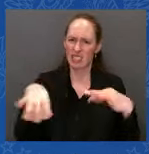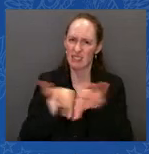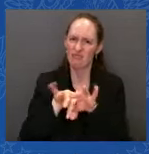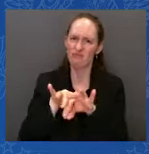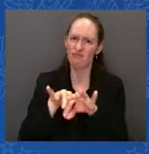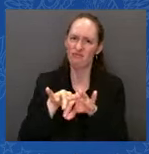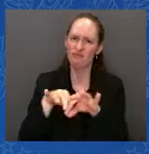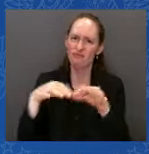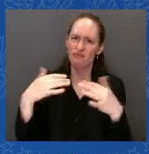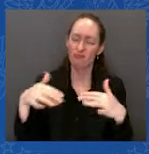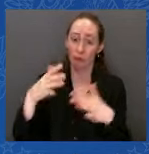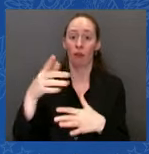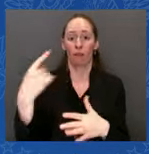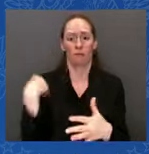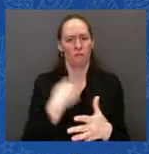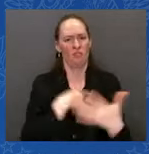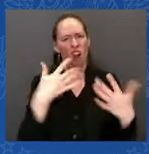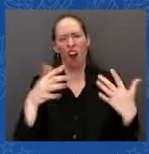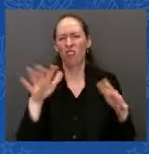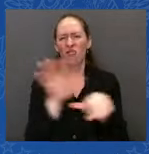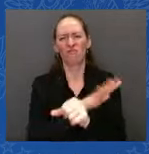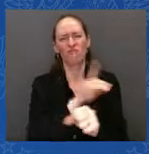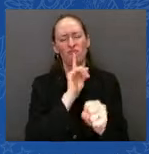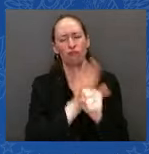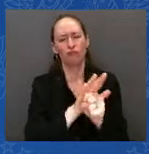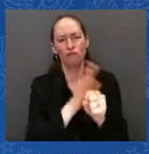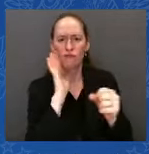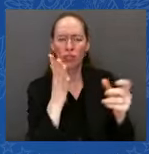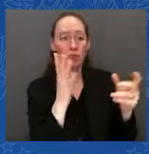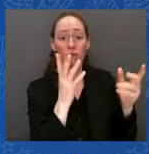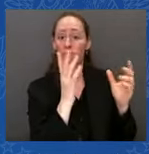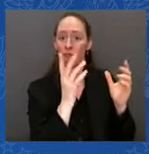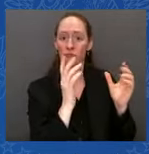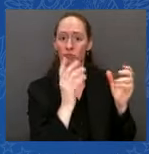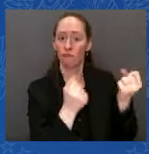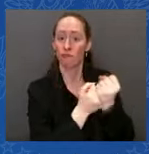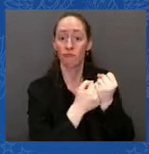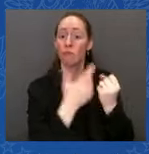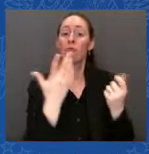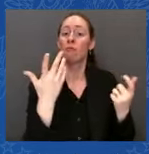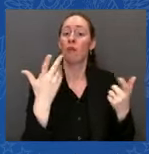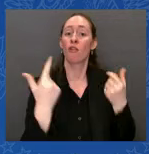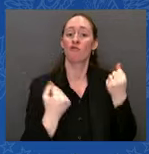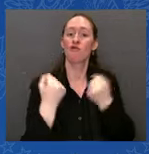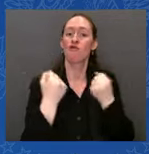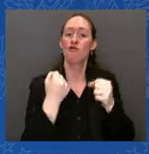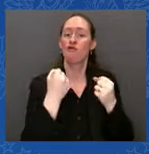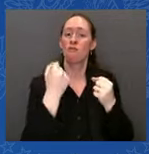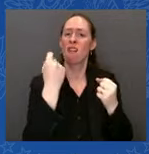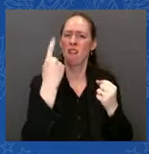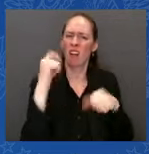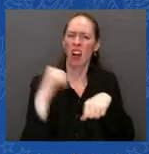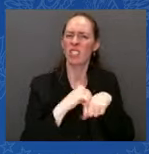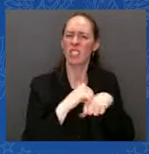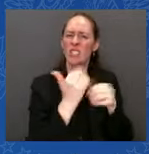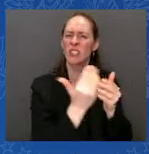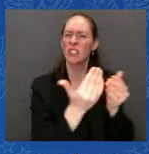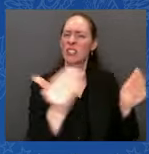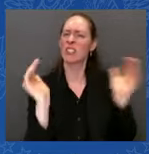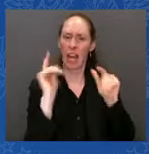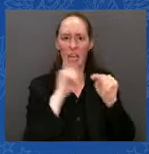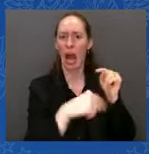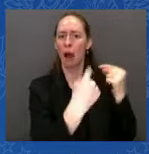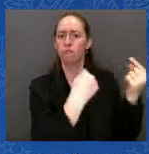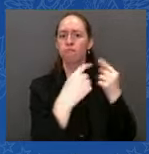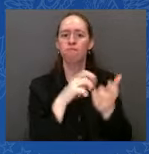including more than 500 as part of the assistance package we announced last Friday. And today, today, I'm